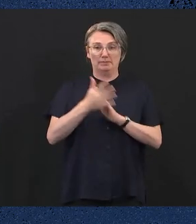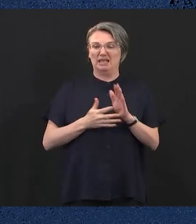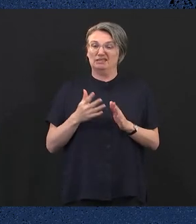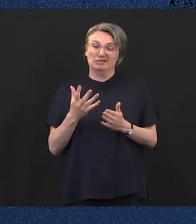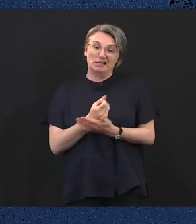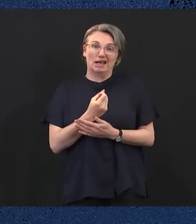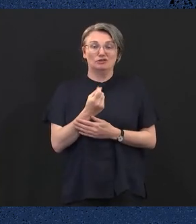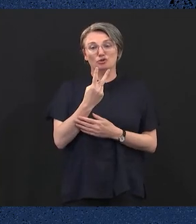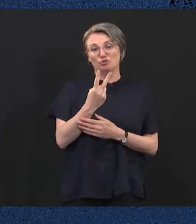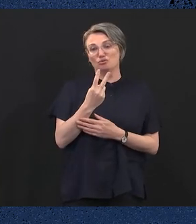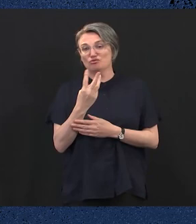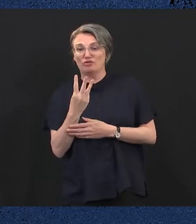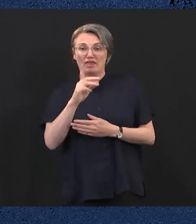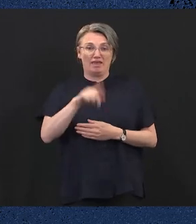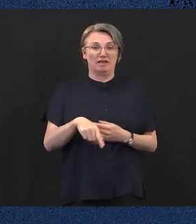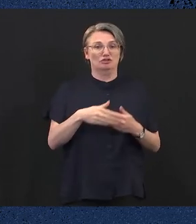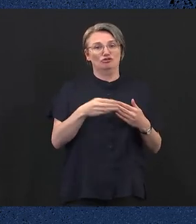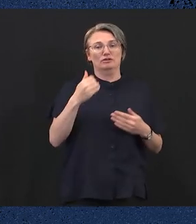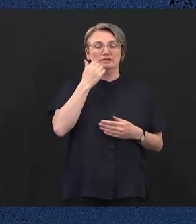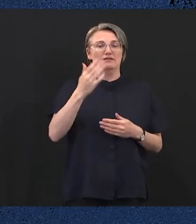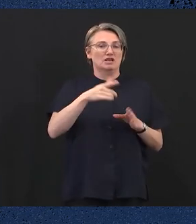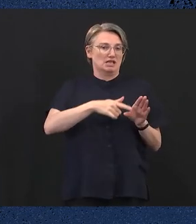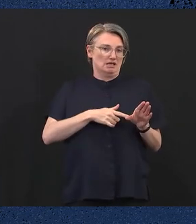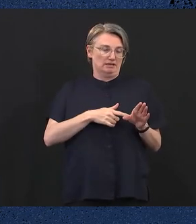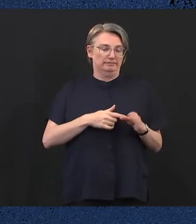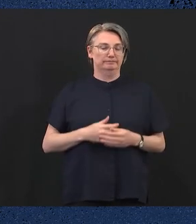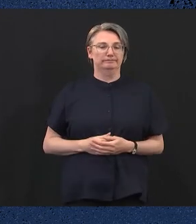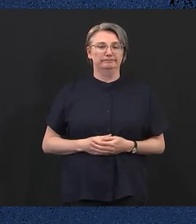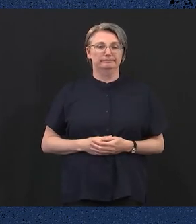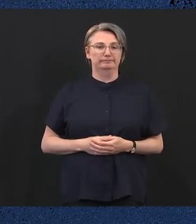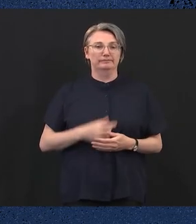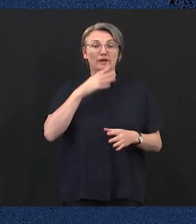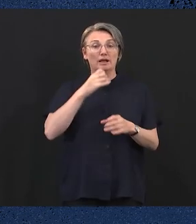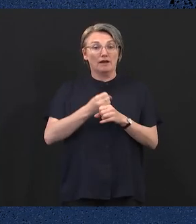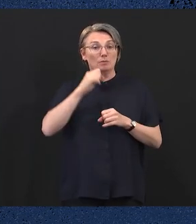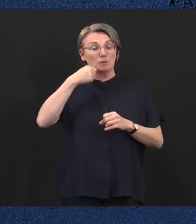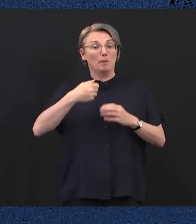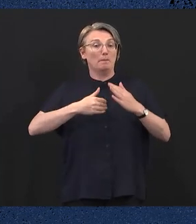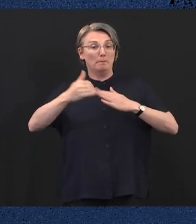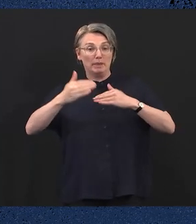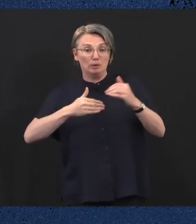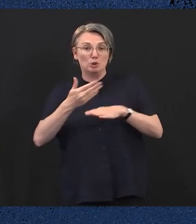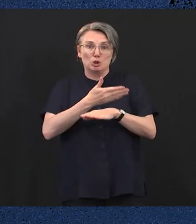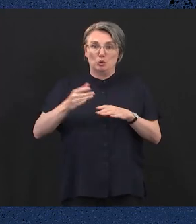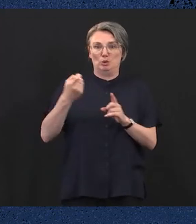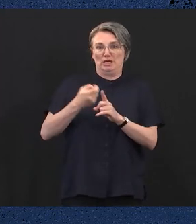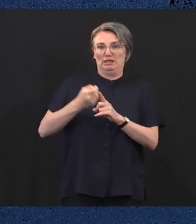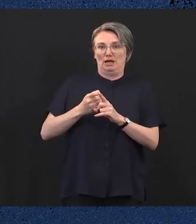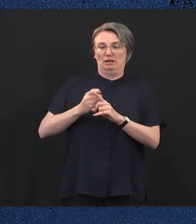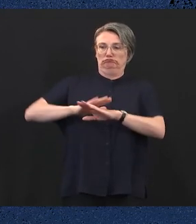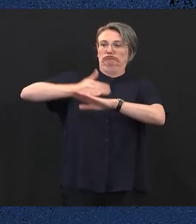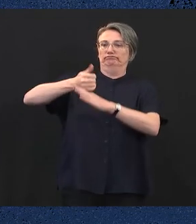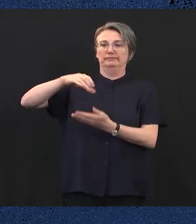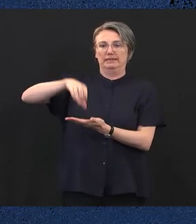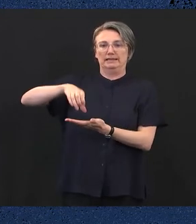child per year. The government will build and expand around 180 government-owned kinders so it's easier